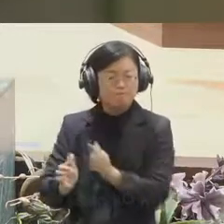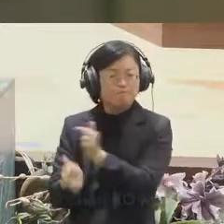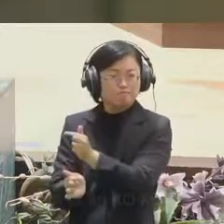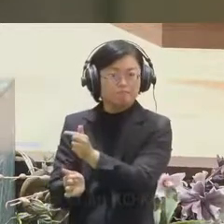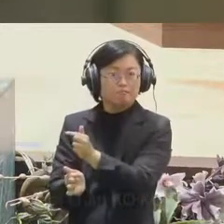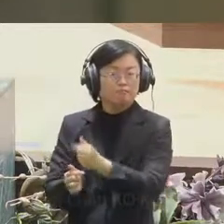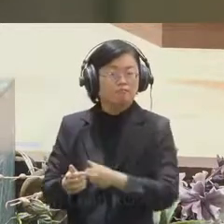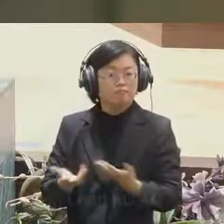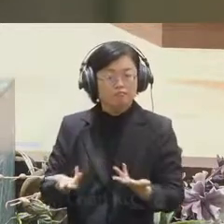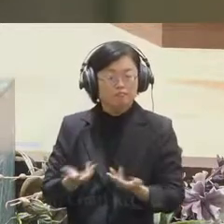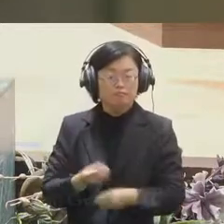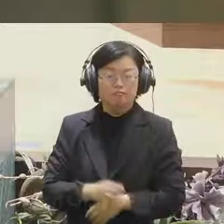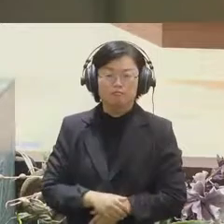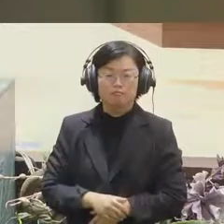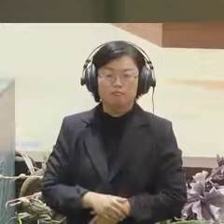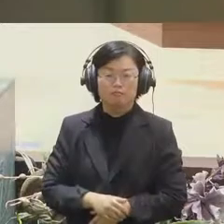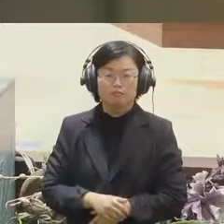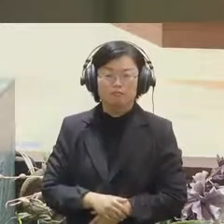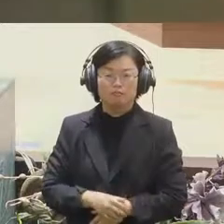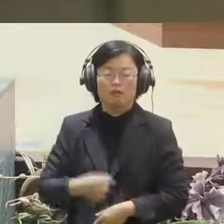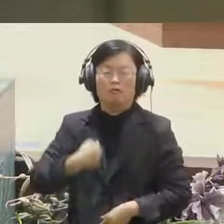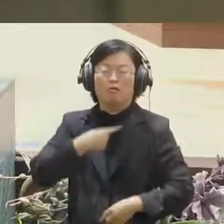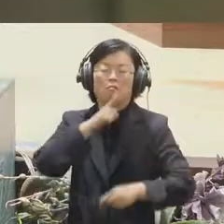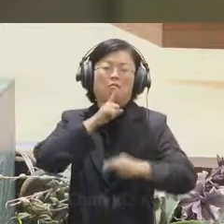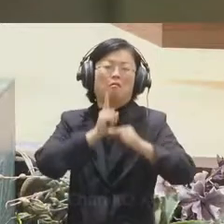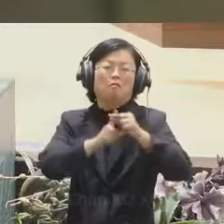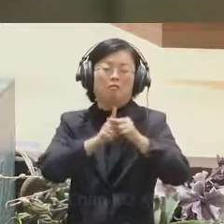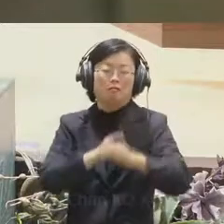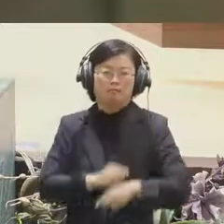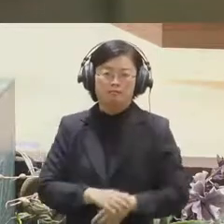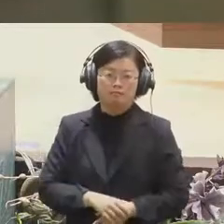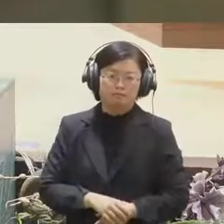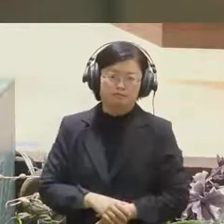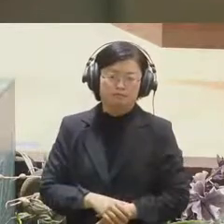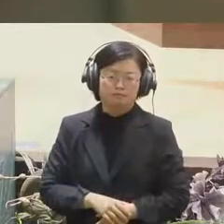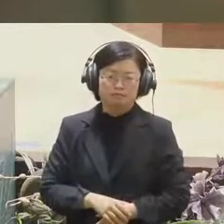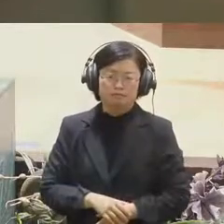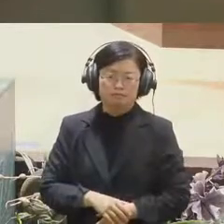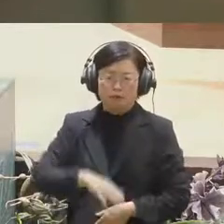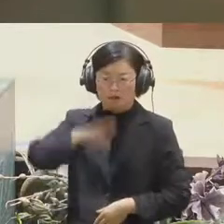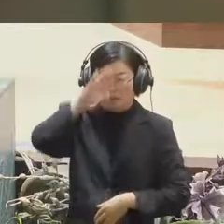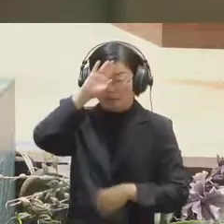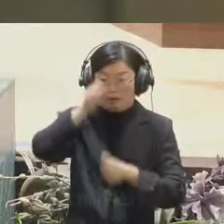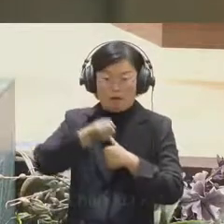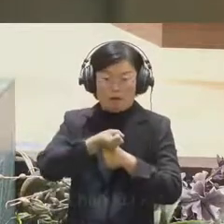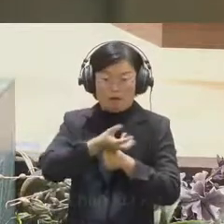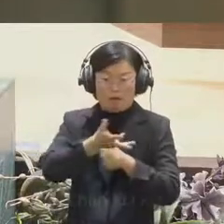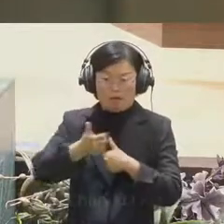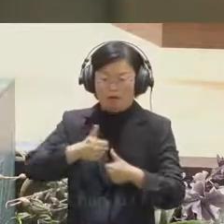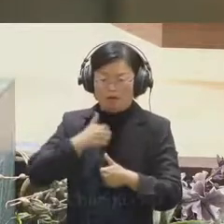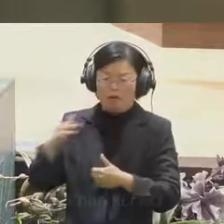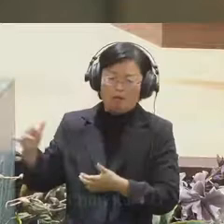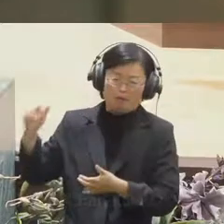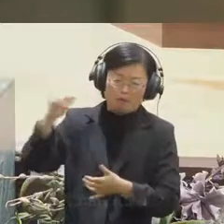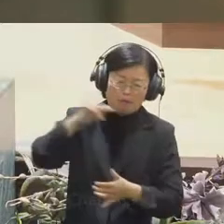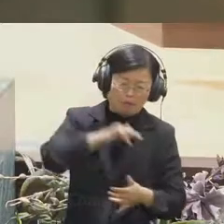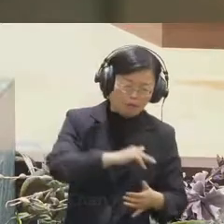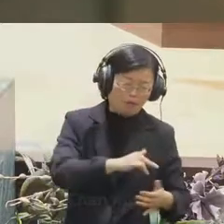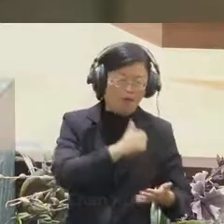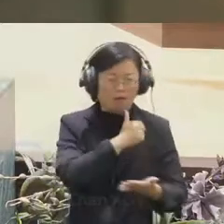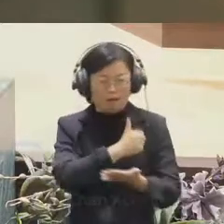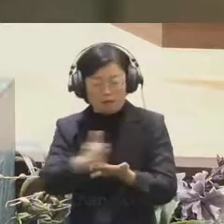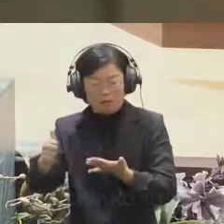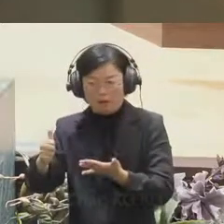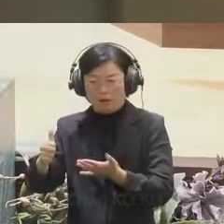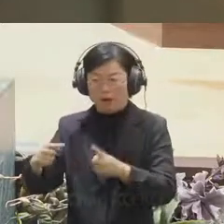each and every casesthen I found a dashboard made by John Hopkins Universityit tracks the